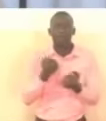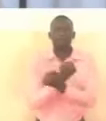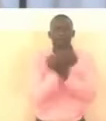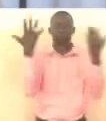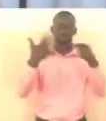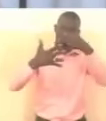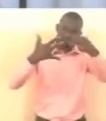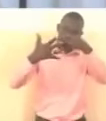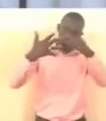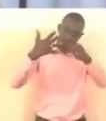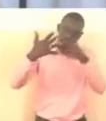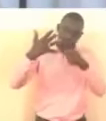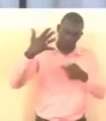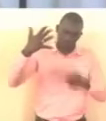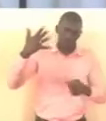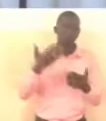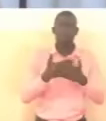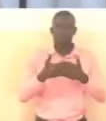countless and endless